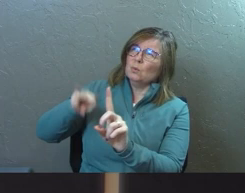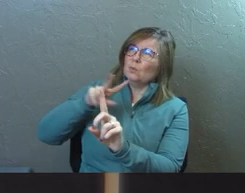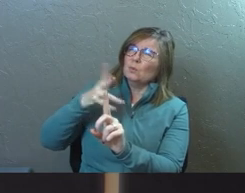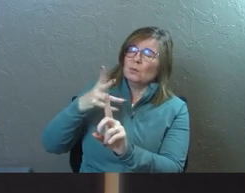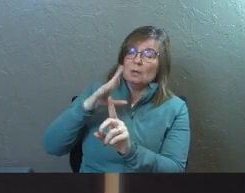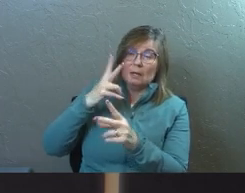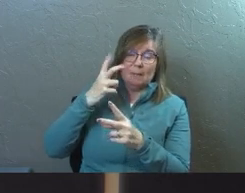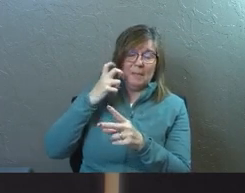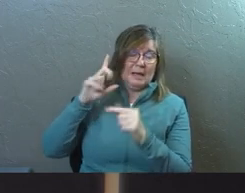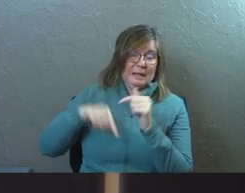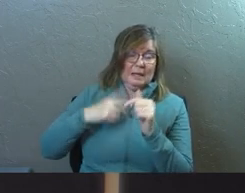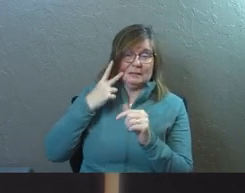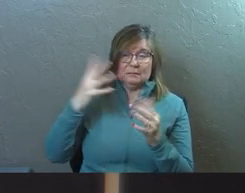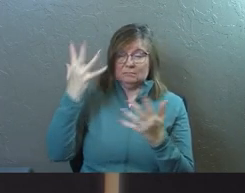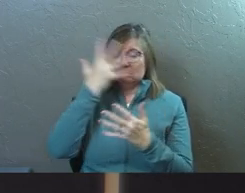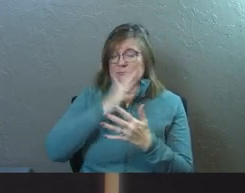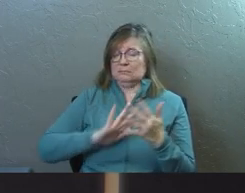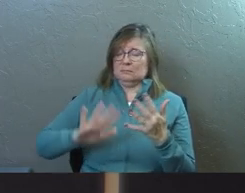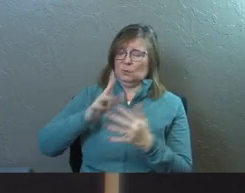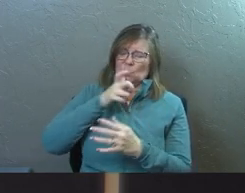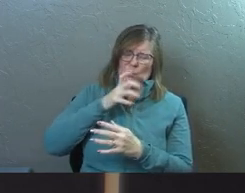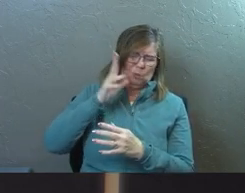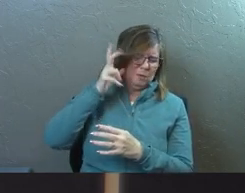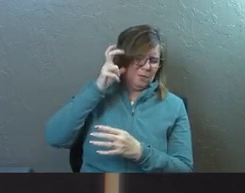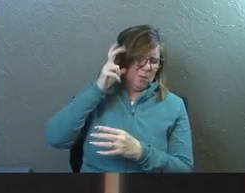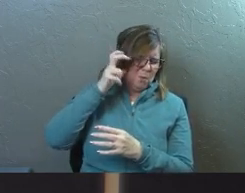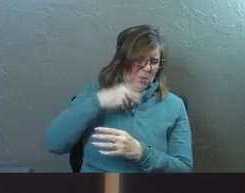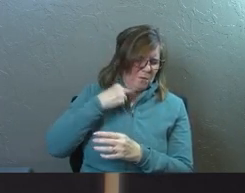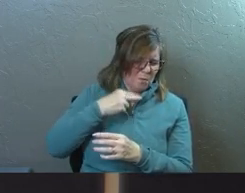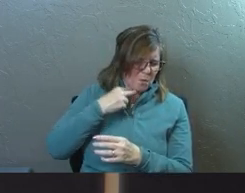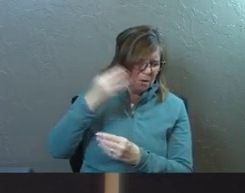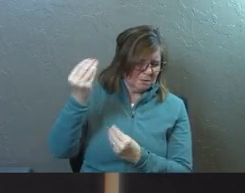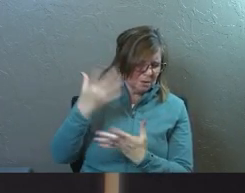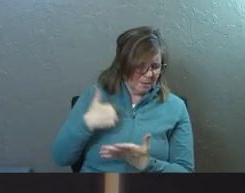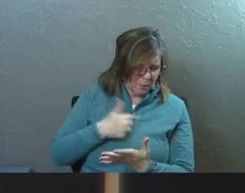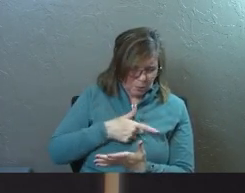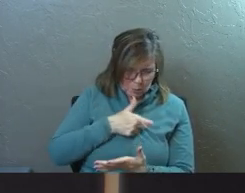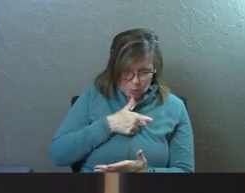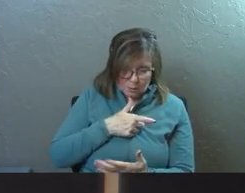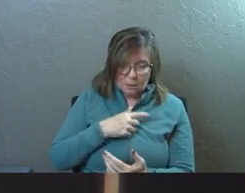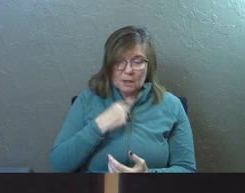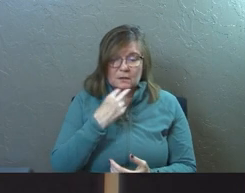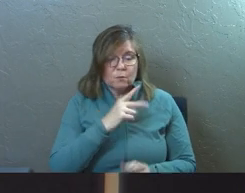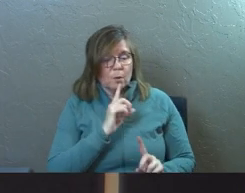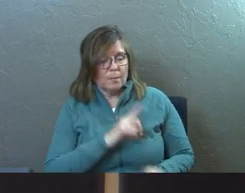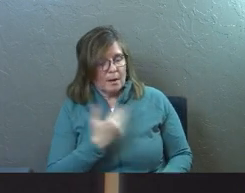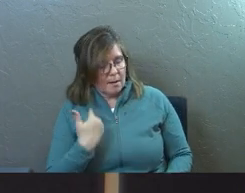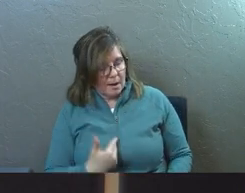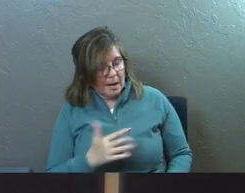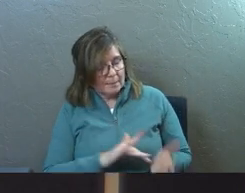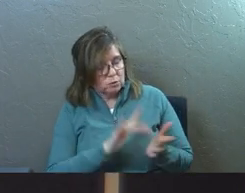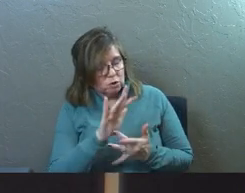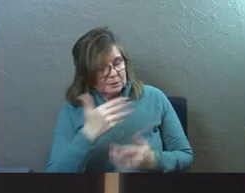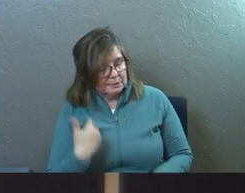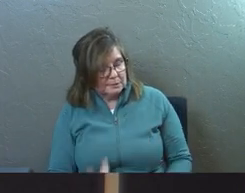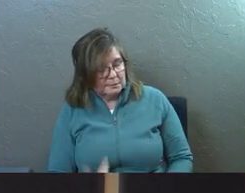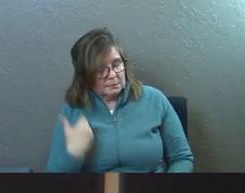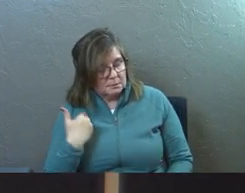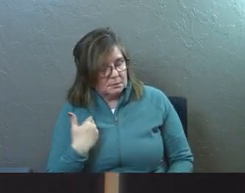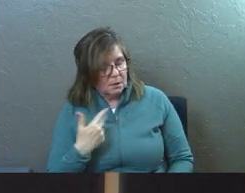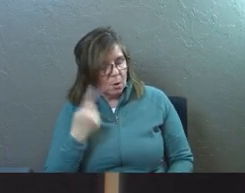He's so blinded by it. Who is this voice from heaven talking to me? And the voice replied, I am Jesus,